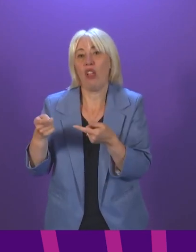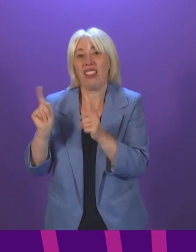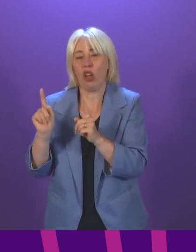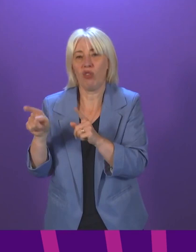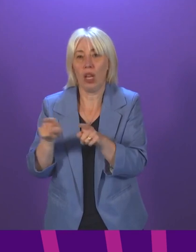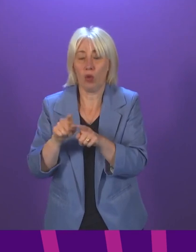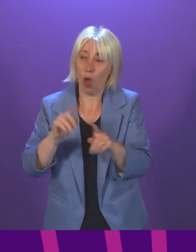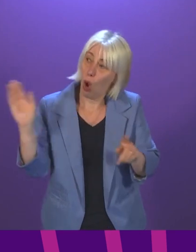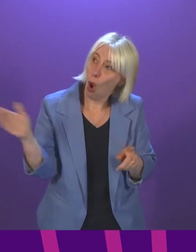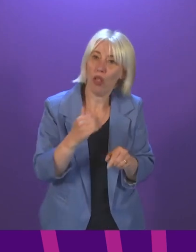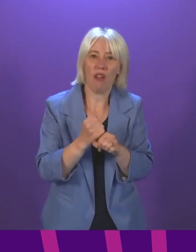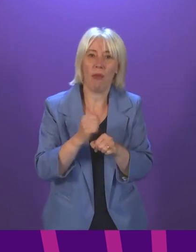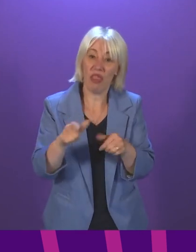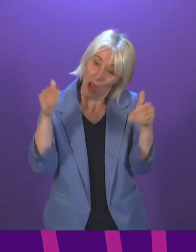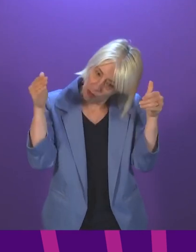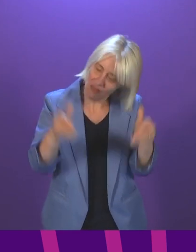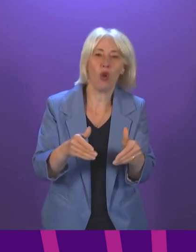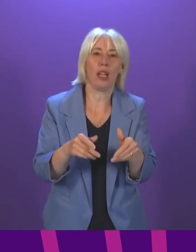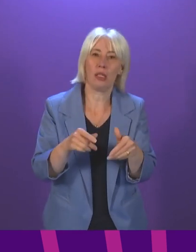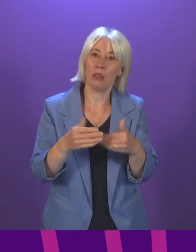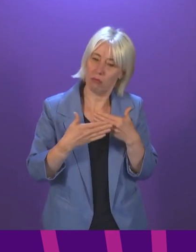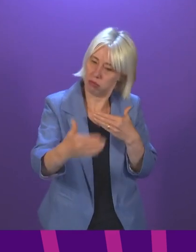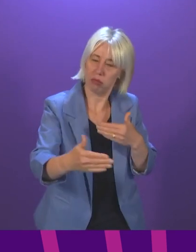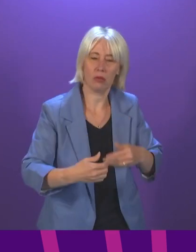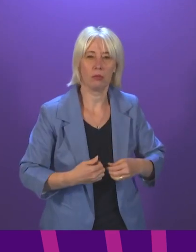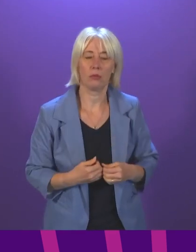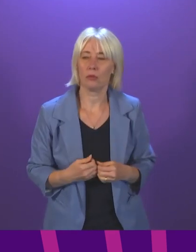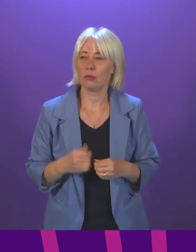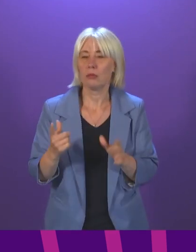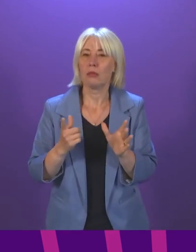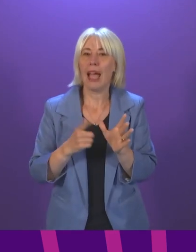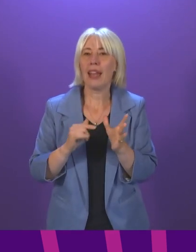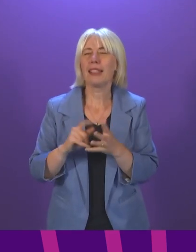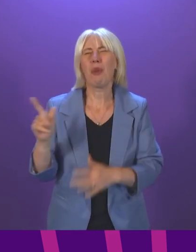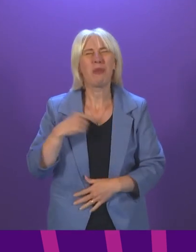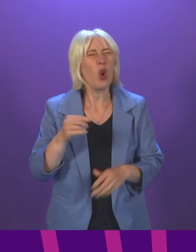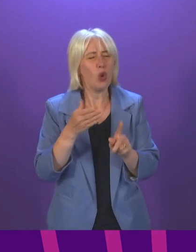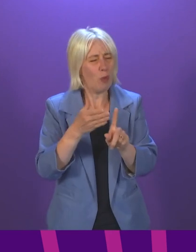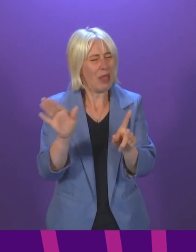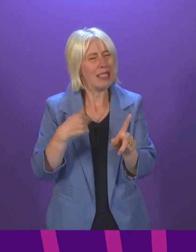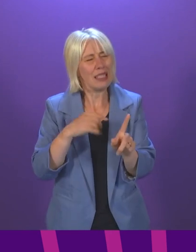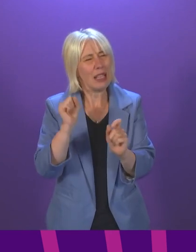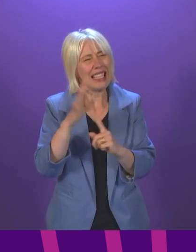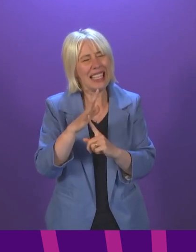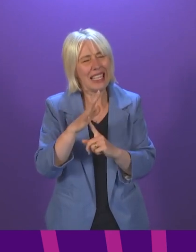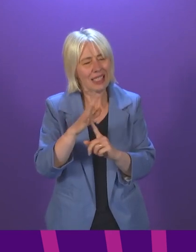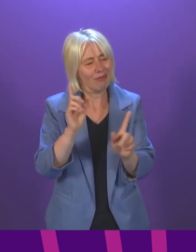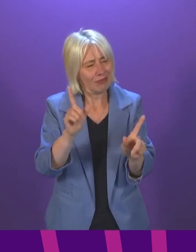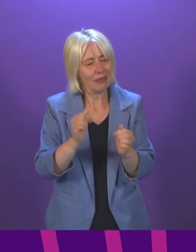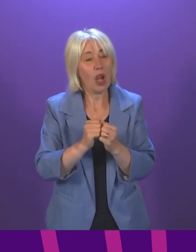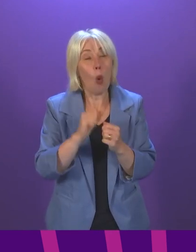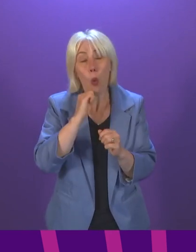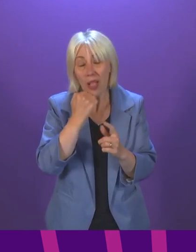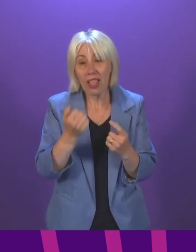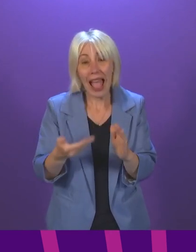focus of the entire government. Anis Sarwar. I think that the First Minister misses a key point. We are going to have extra pressure